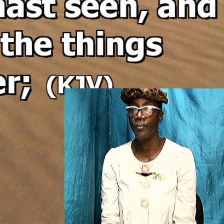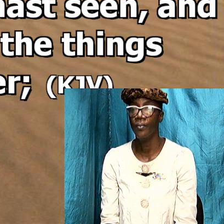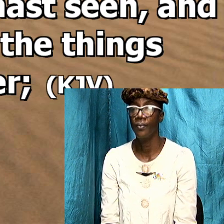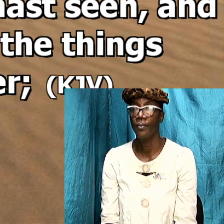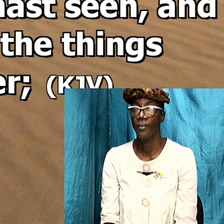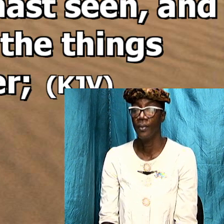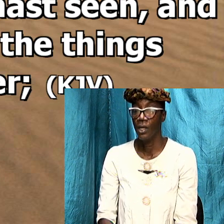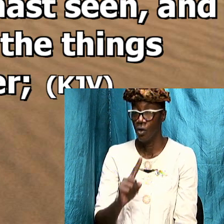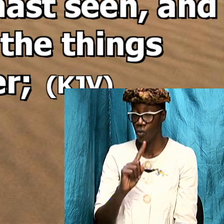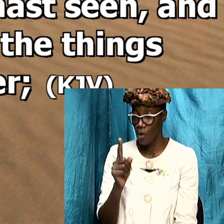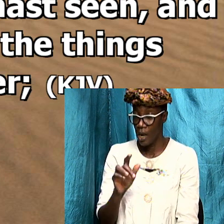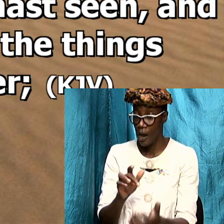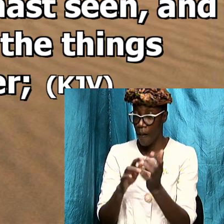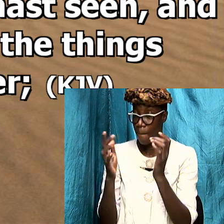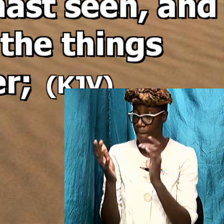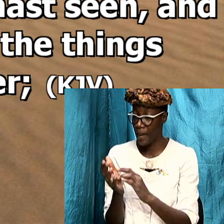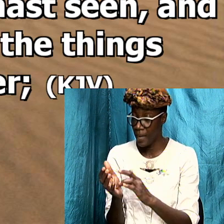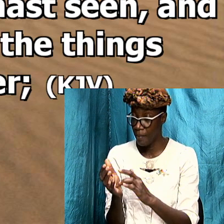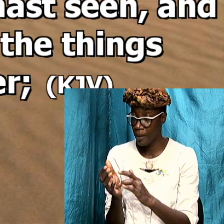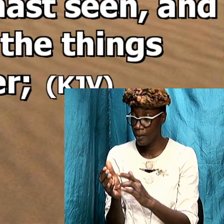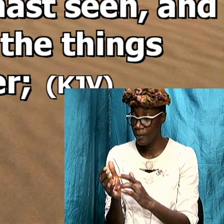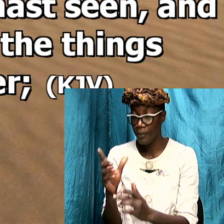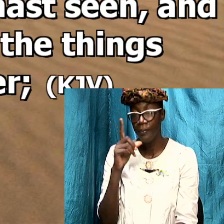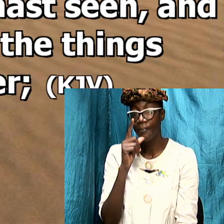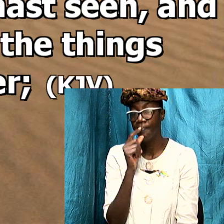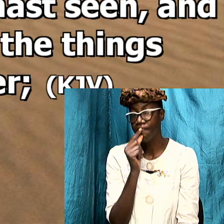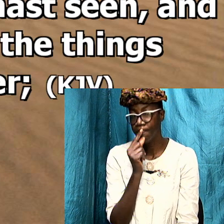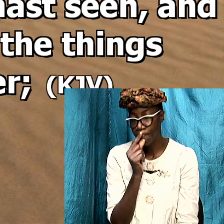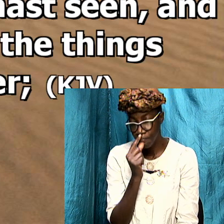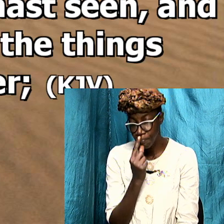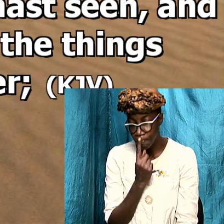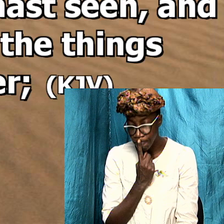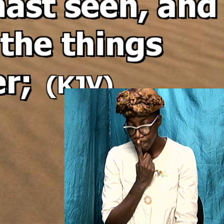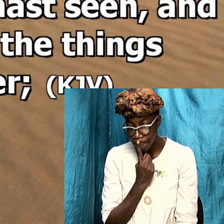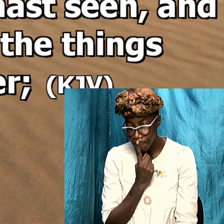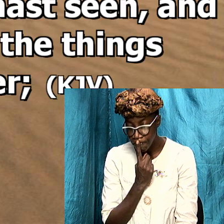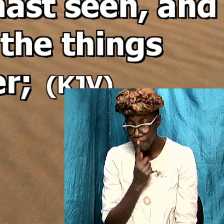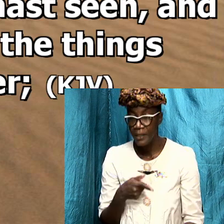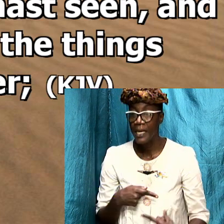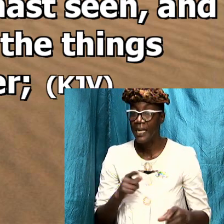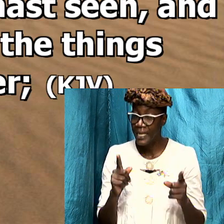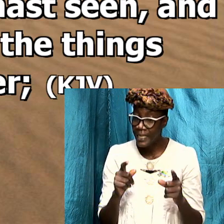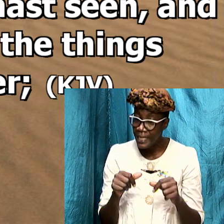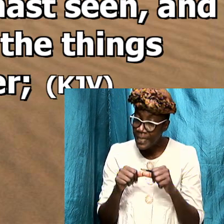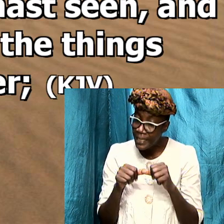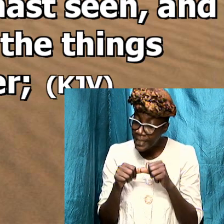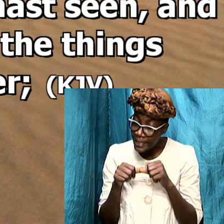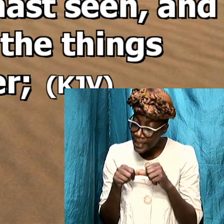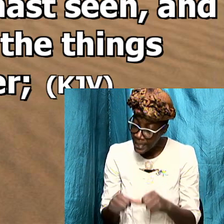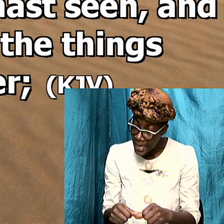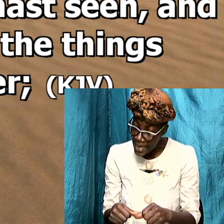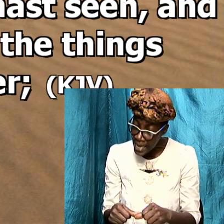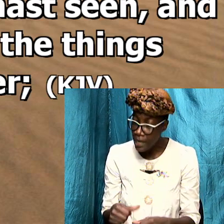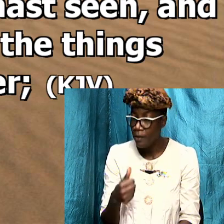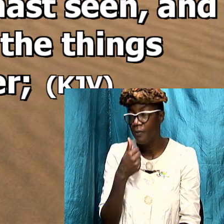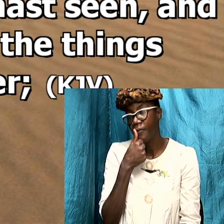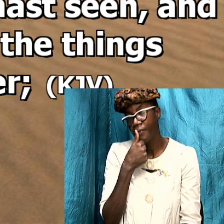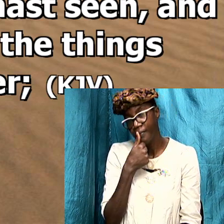is where the Bible is silent let it remain silent